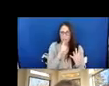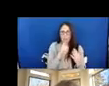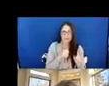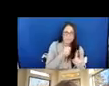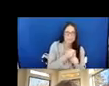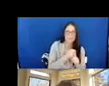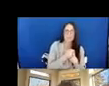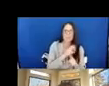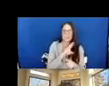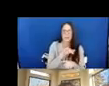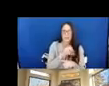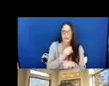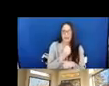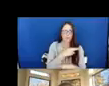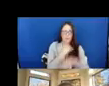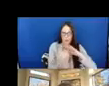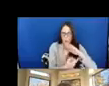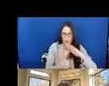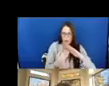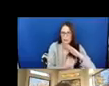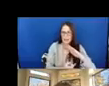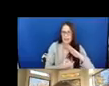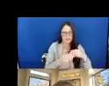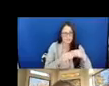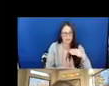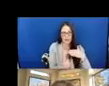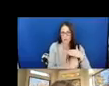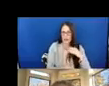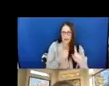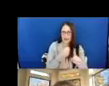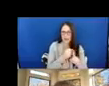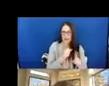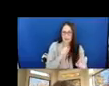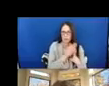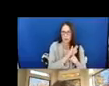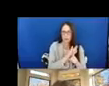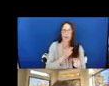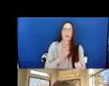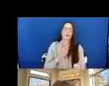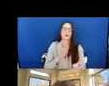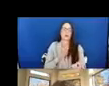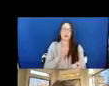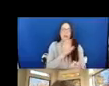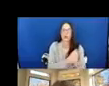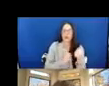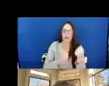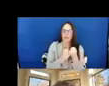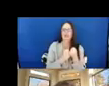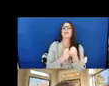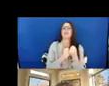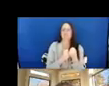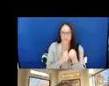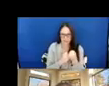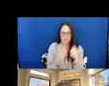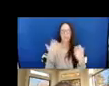followed any exposure. Their efficacy is very severely, has been very severely impacted,